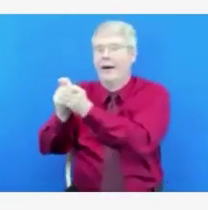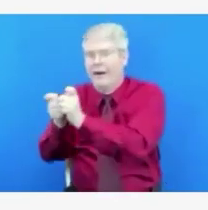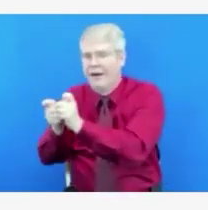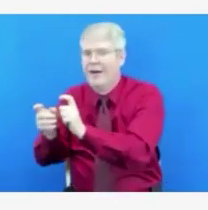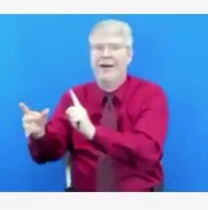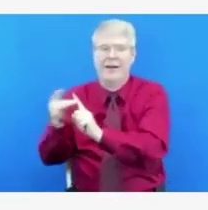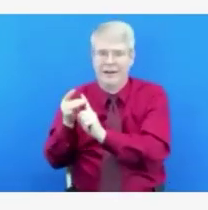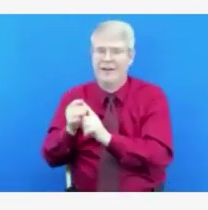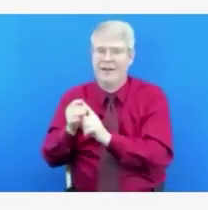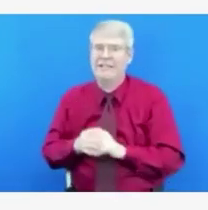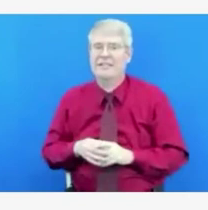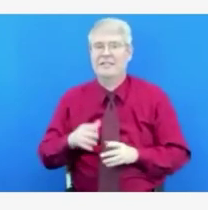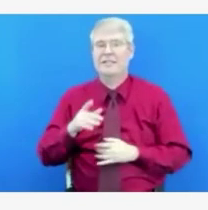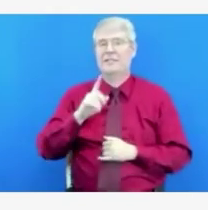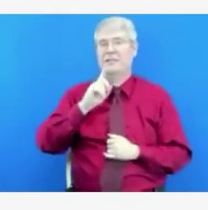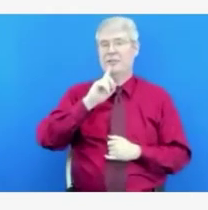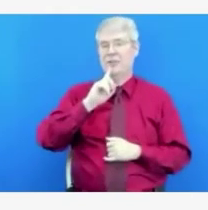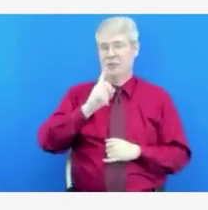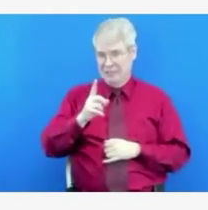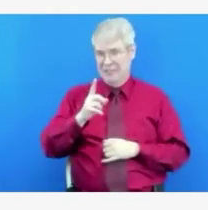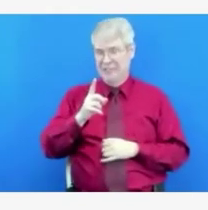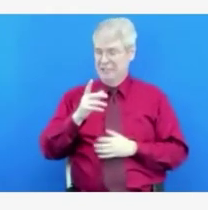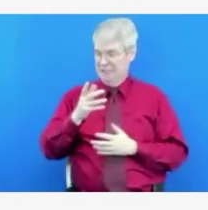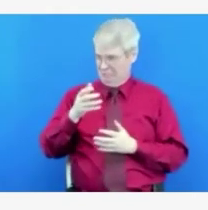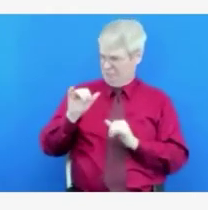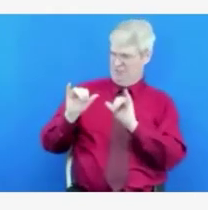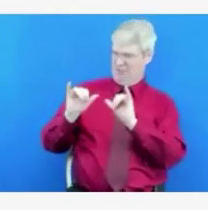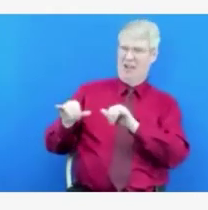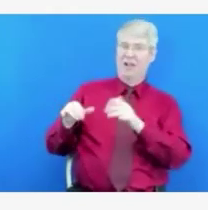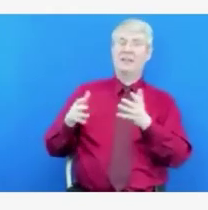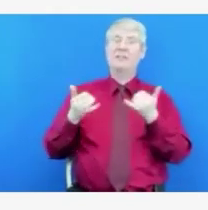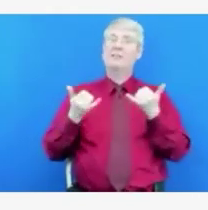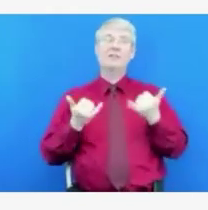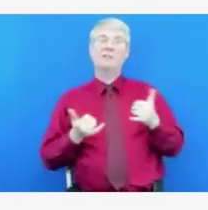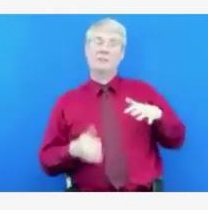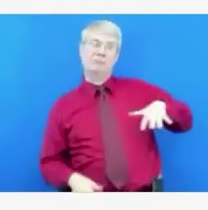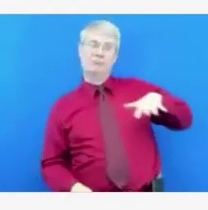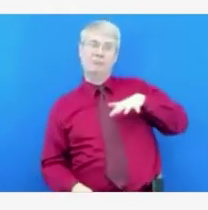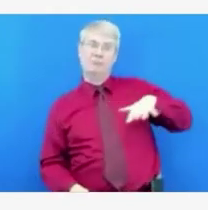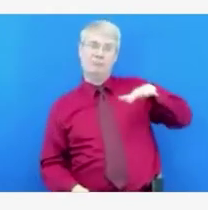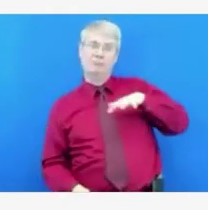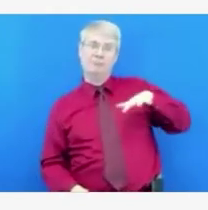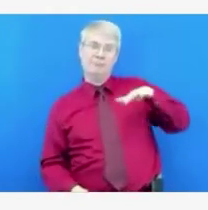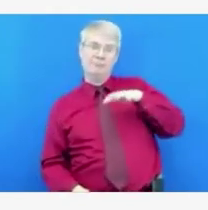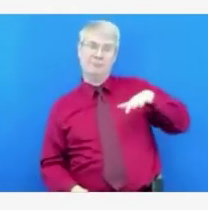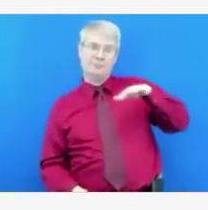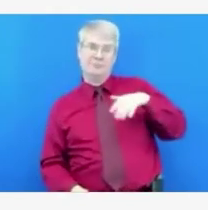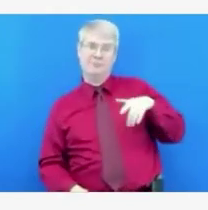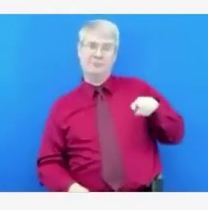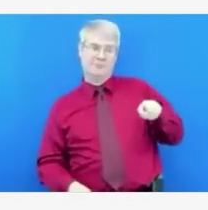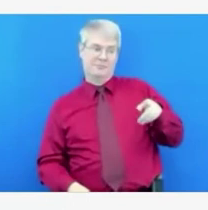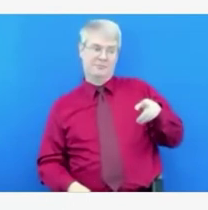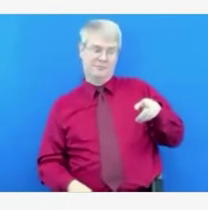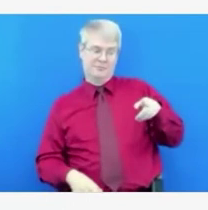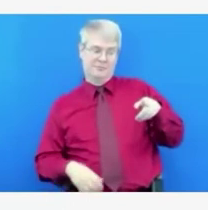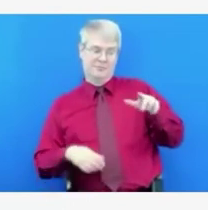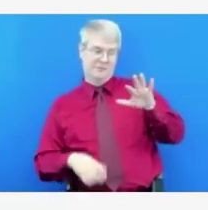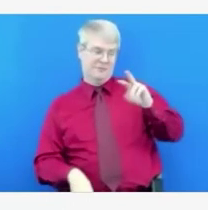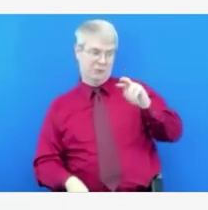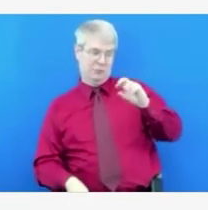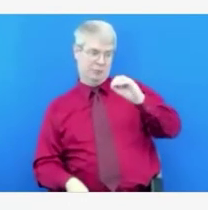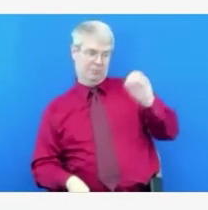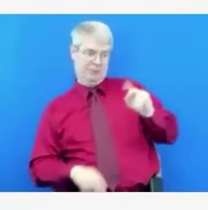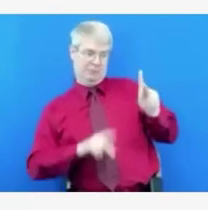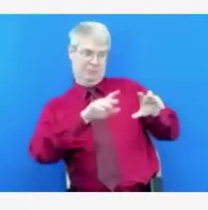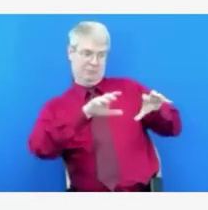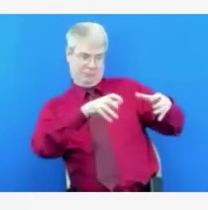So we have a continued ability for the virus to circulate in the population. When we look at other, again, I'm going to go back to influenza a